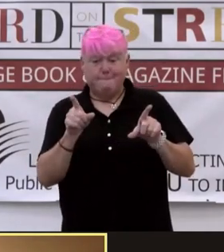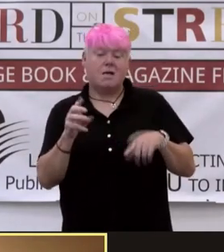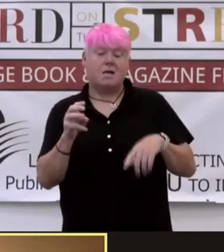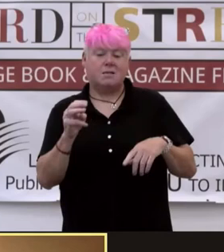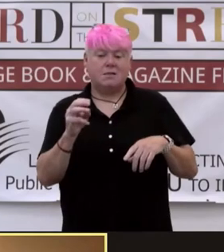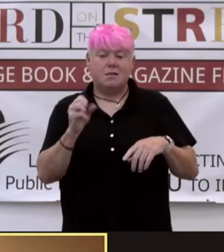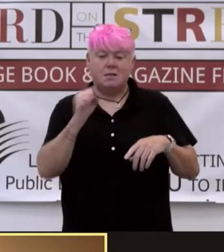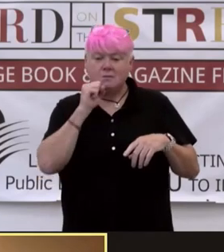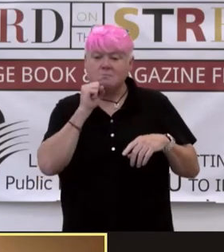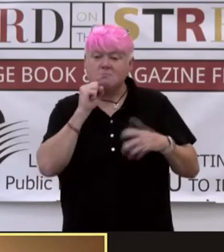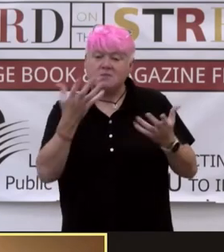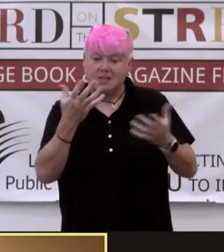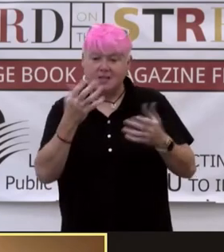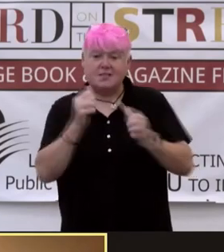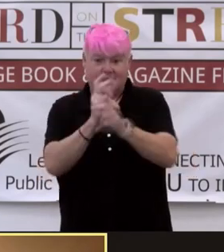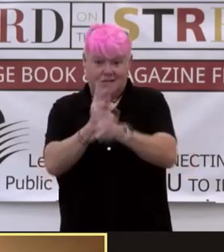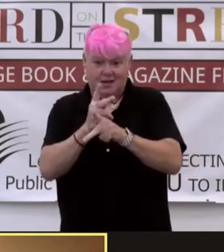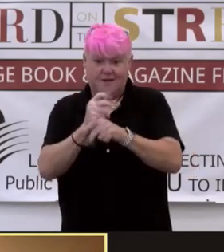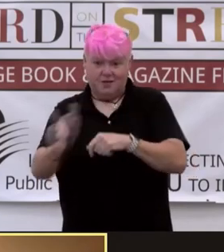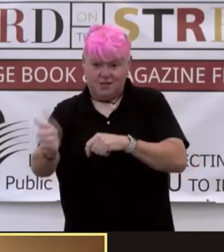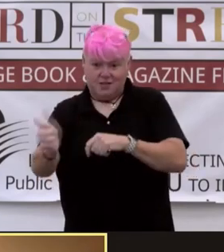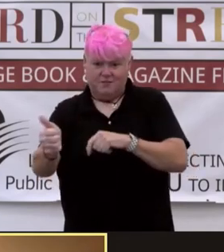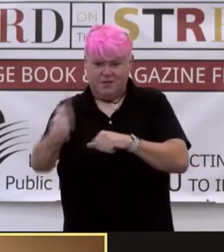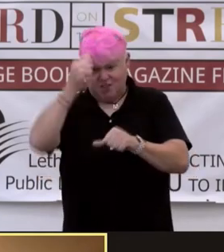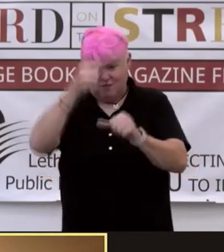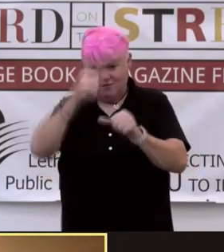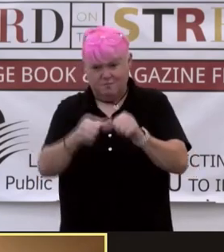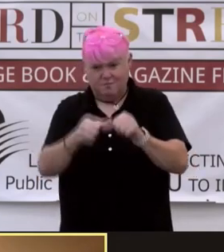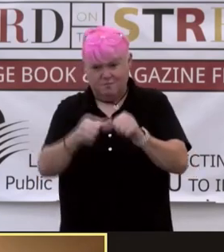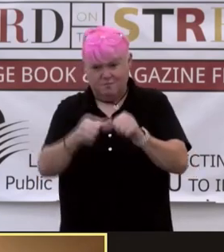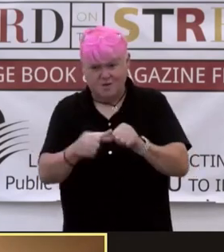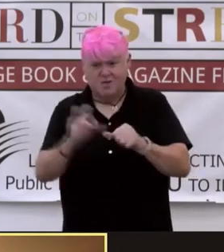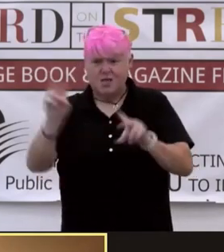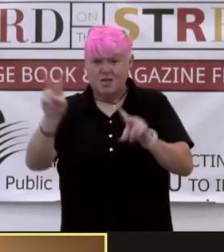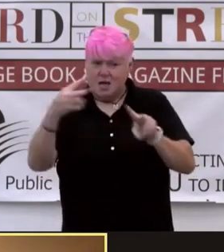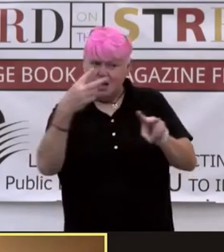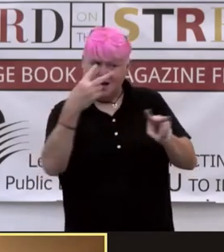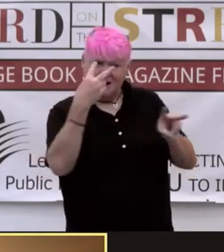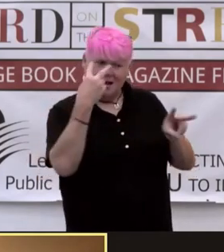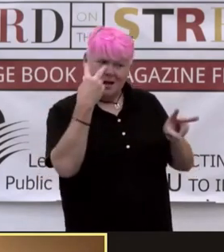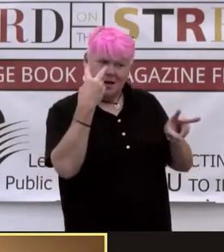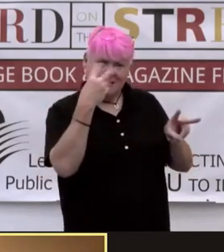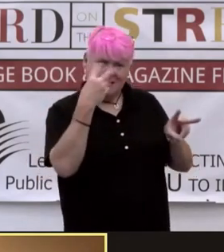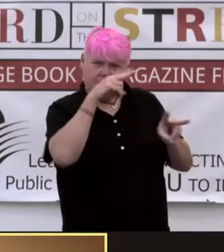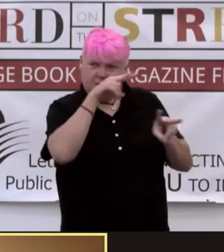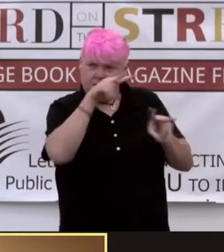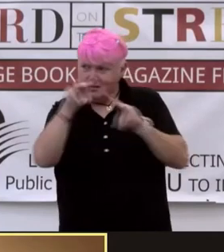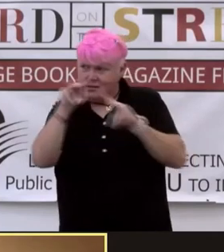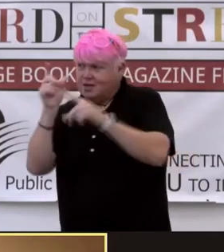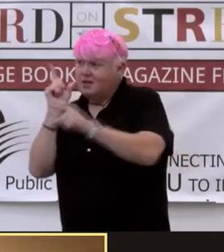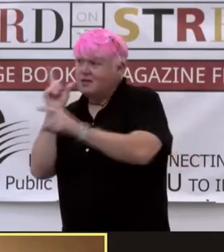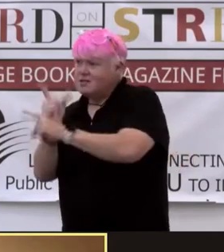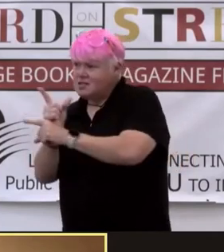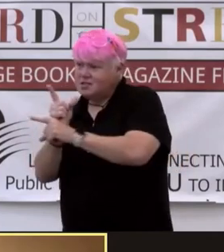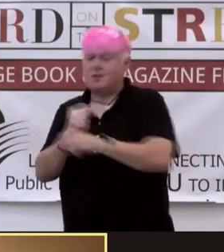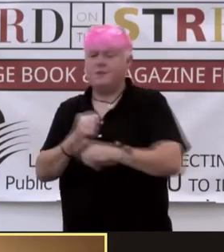herself. But then she remembers the filthy eyes with which the Rajkumar was looking at her sister. She worries.